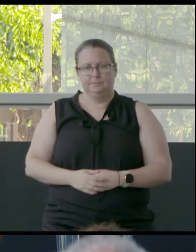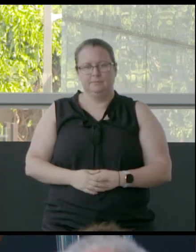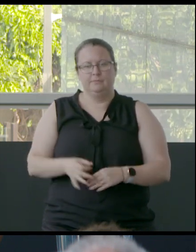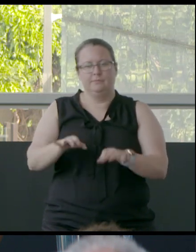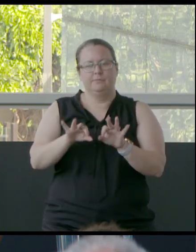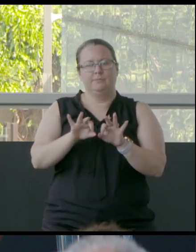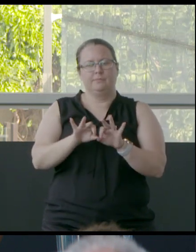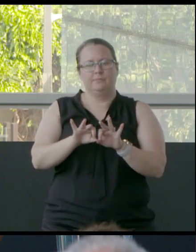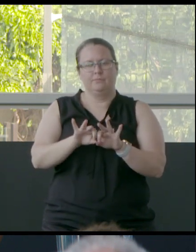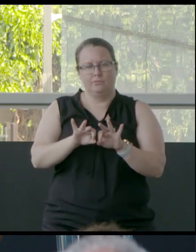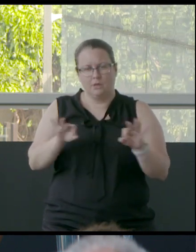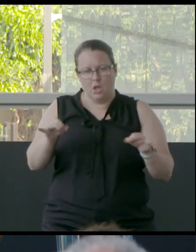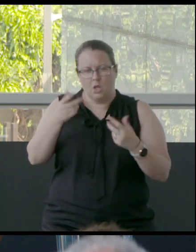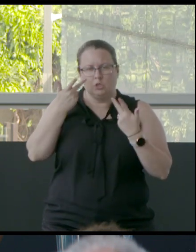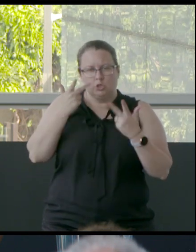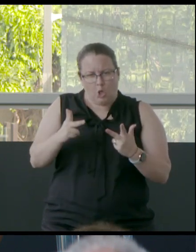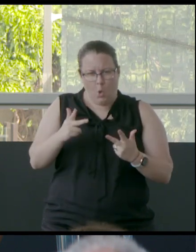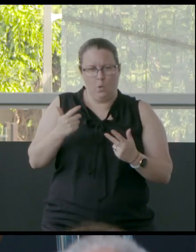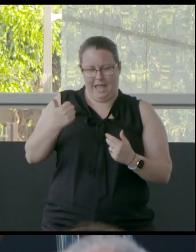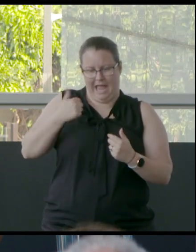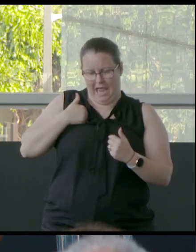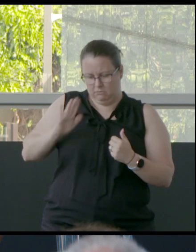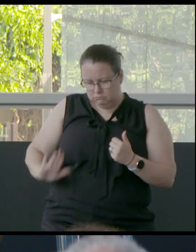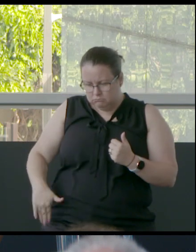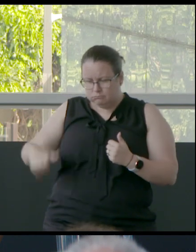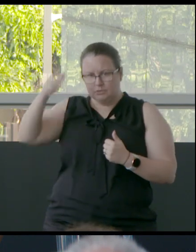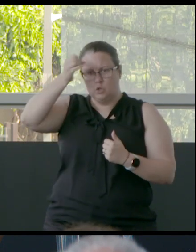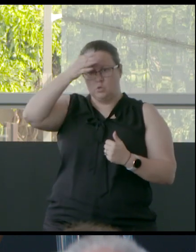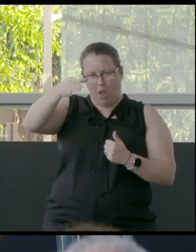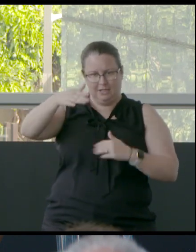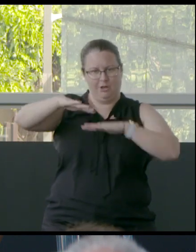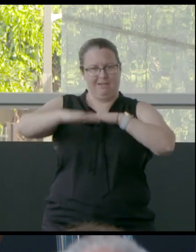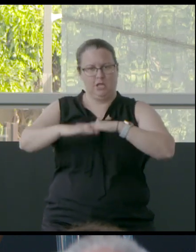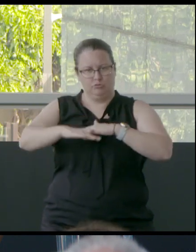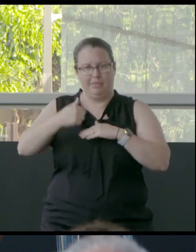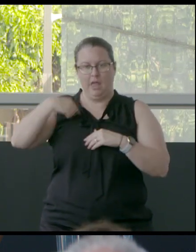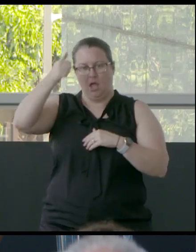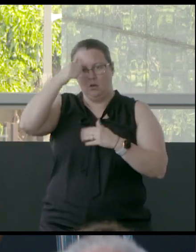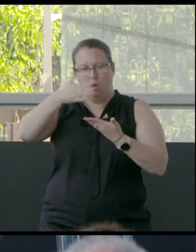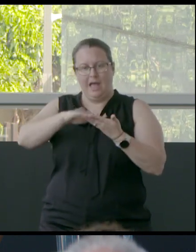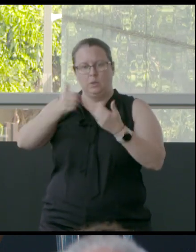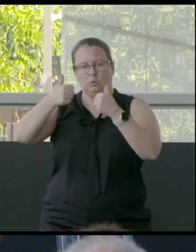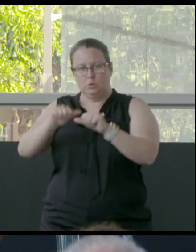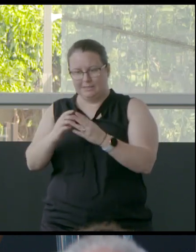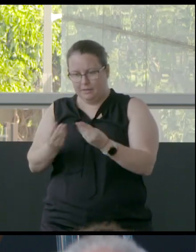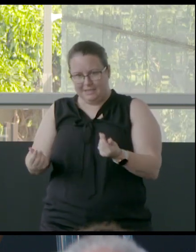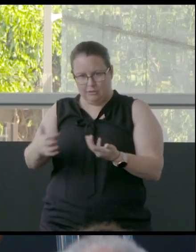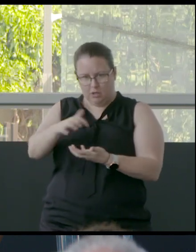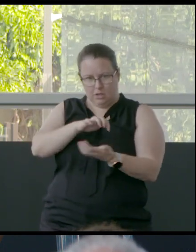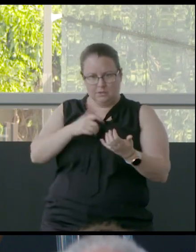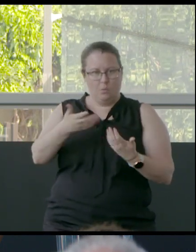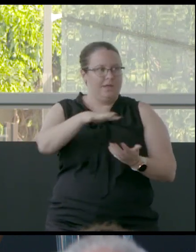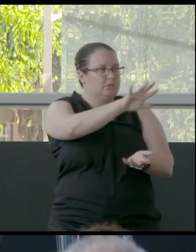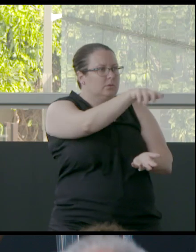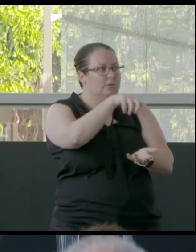really an acquired knowledge of country. The fact that I can use these minerals and materials. I know where to collect